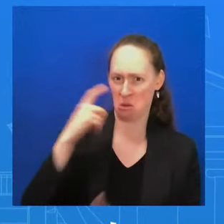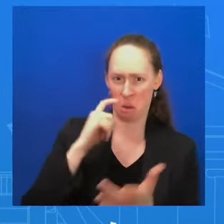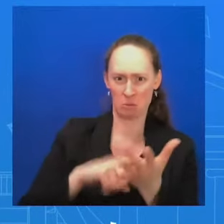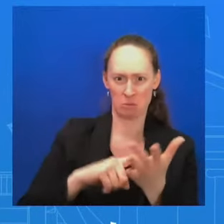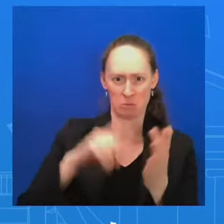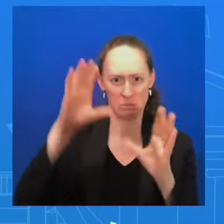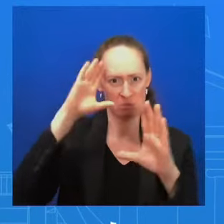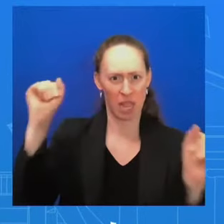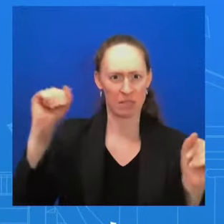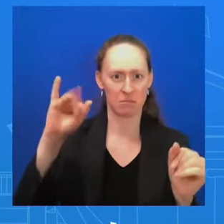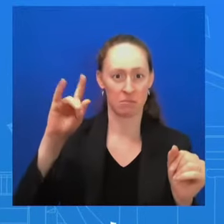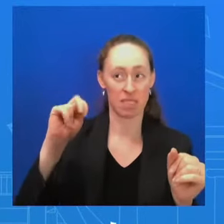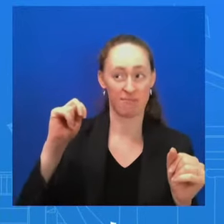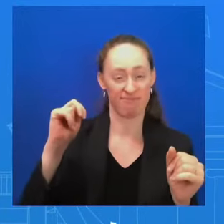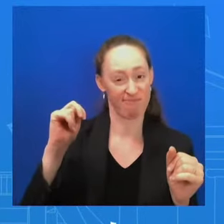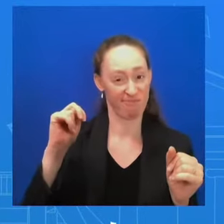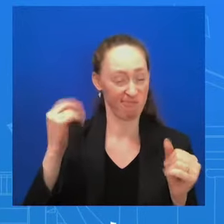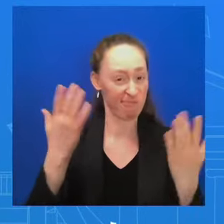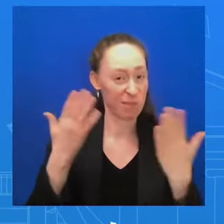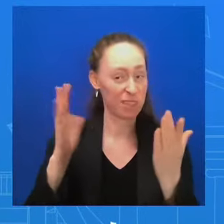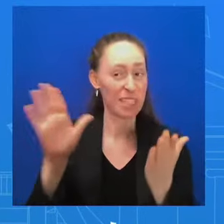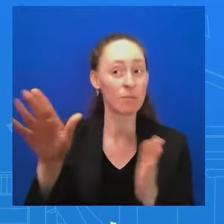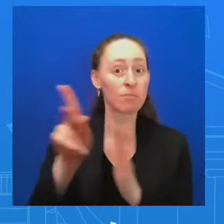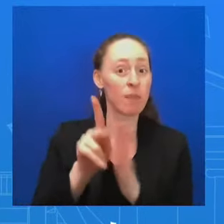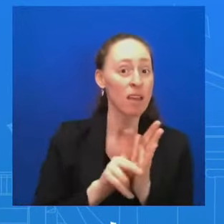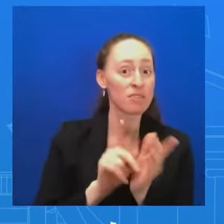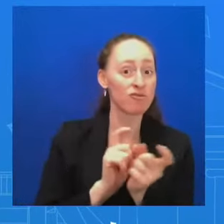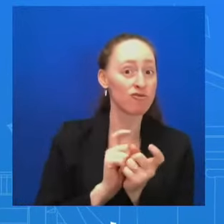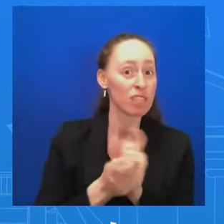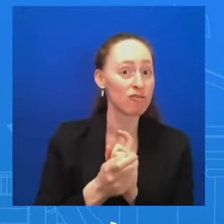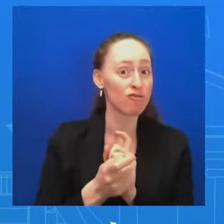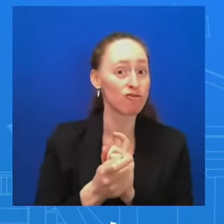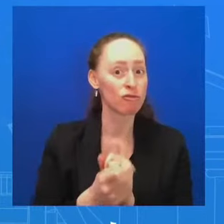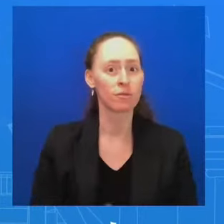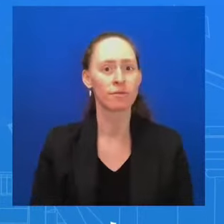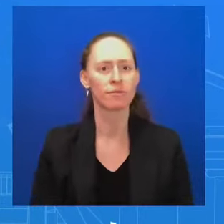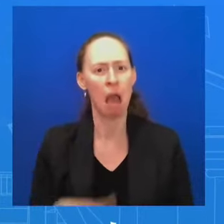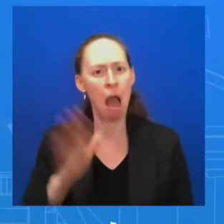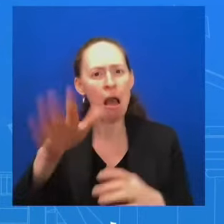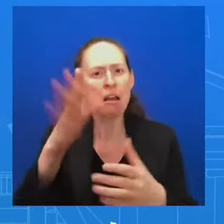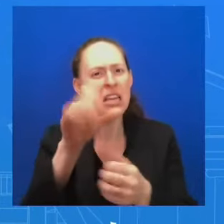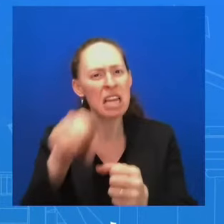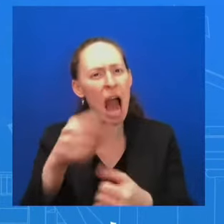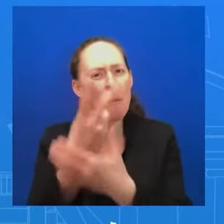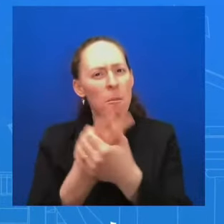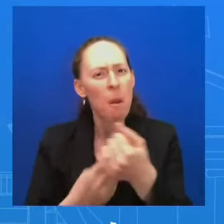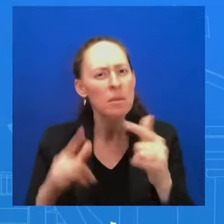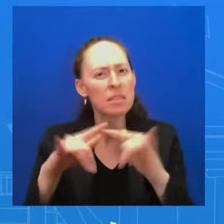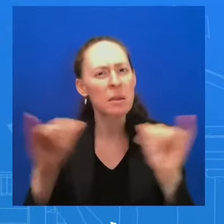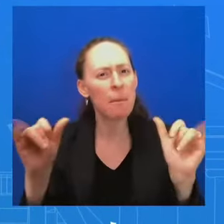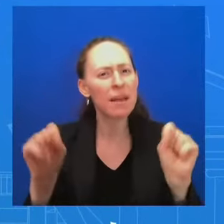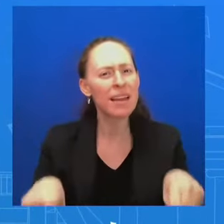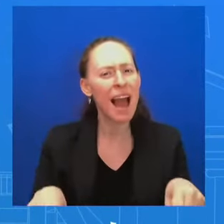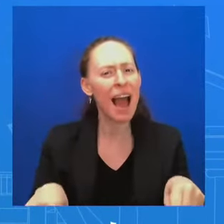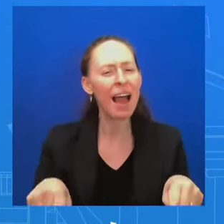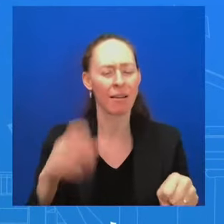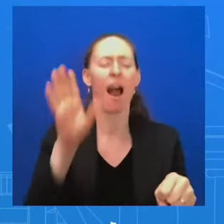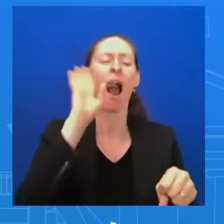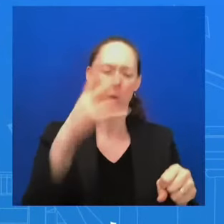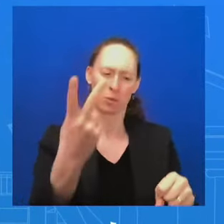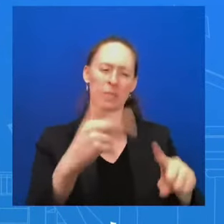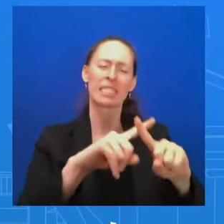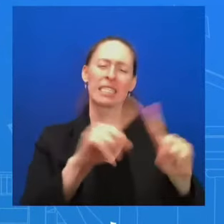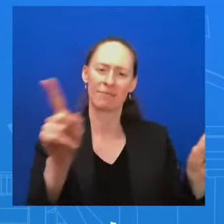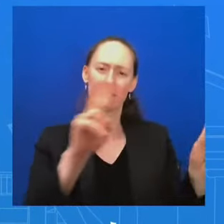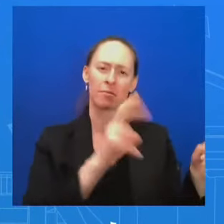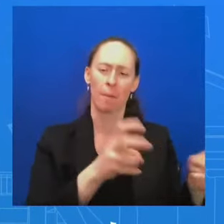Both can be true. They cannot be true. They're completely different things. No, no, no. I'm sorry. He is wavering. No, no, no. Come on.